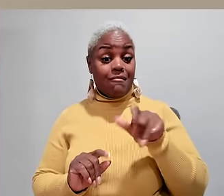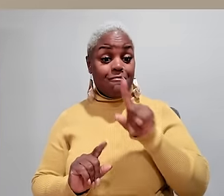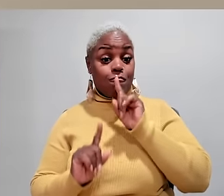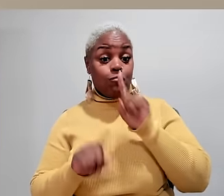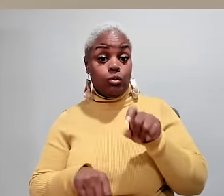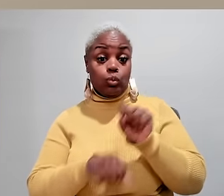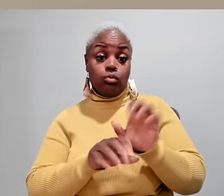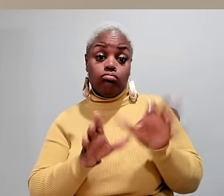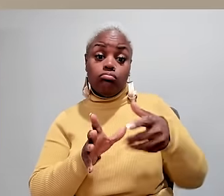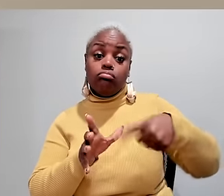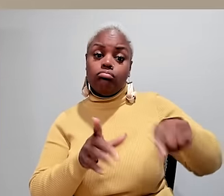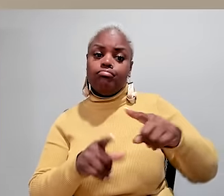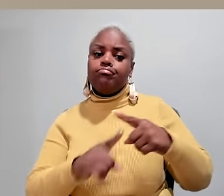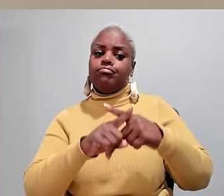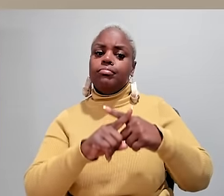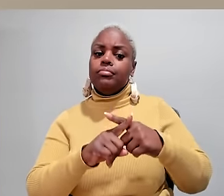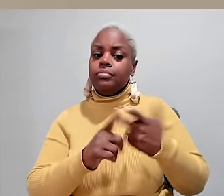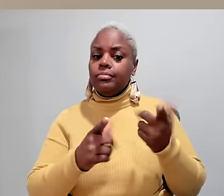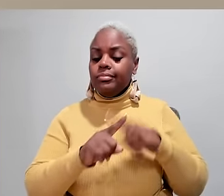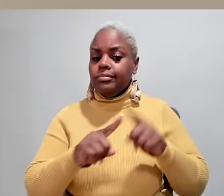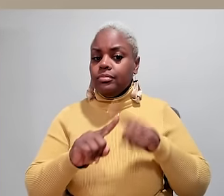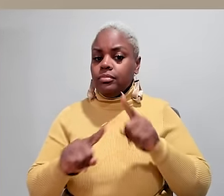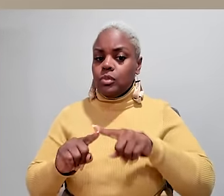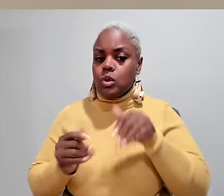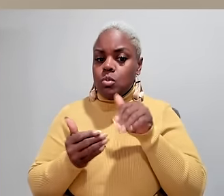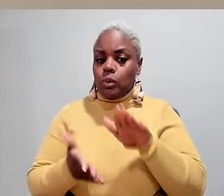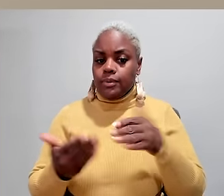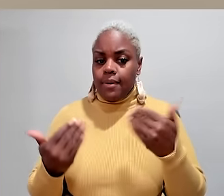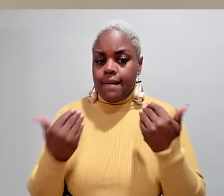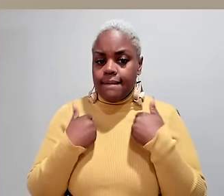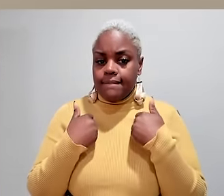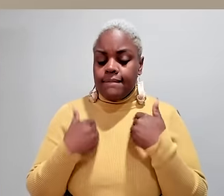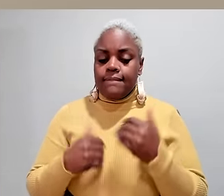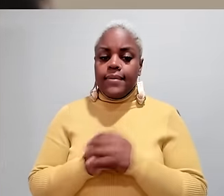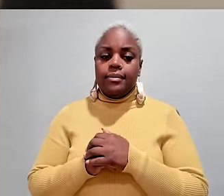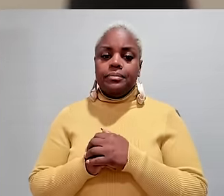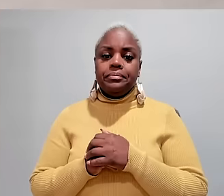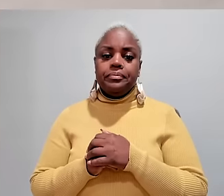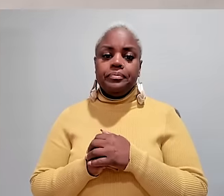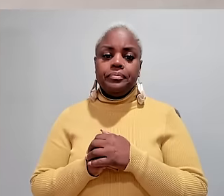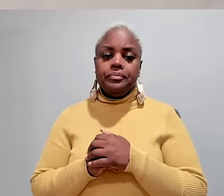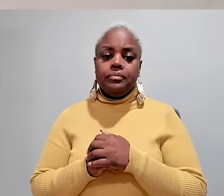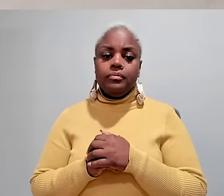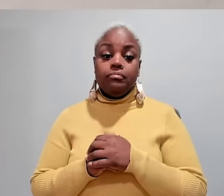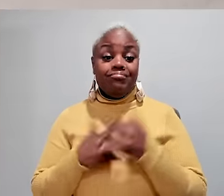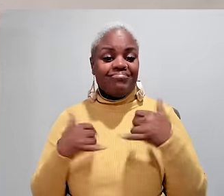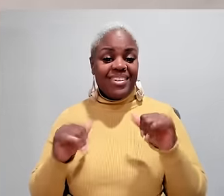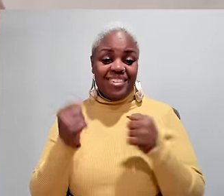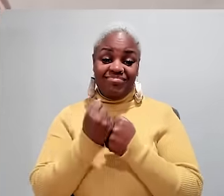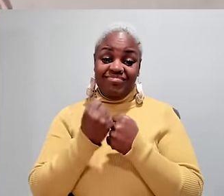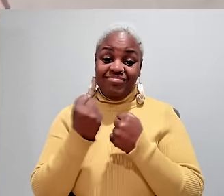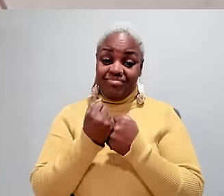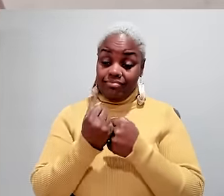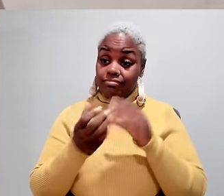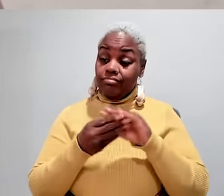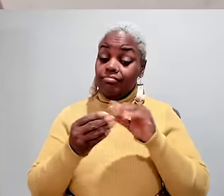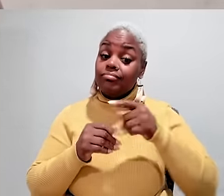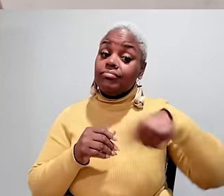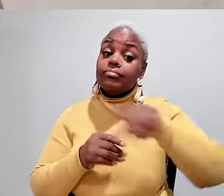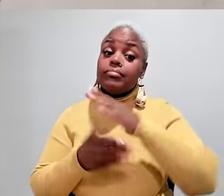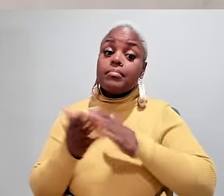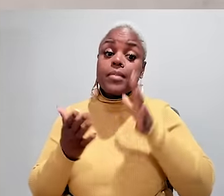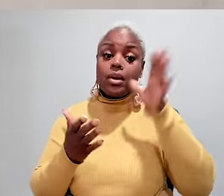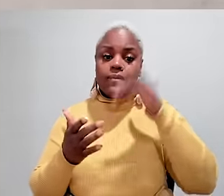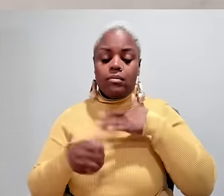that the answer to the workforce crisis has to be a multi-prong approach. LISA DESJARDINS, advocates say some